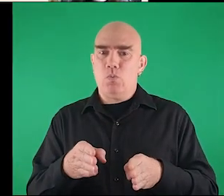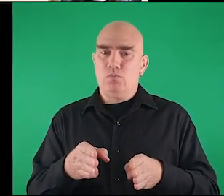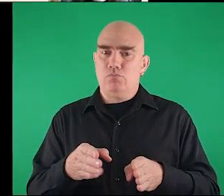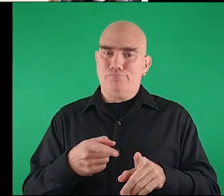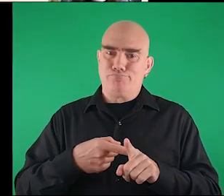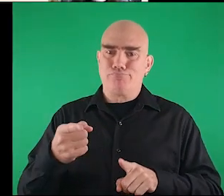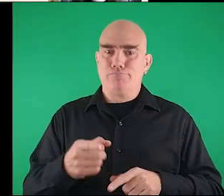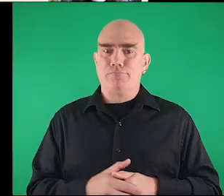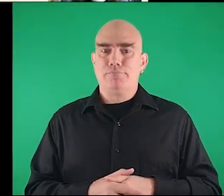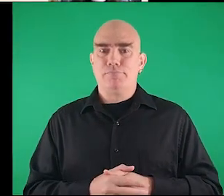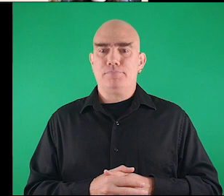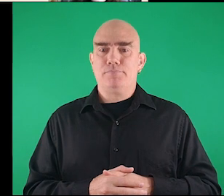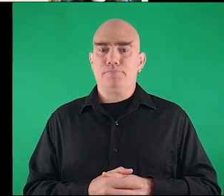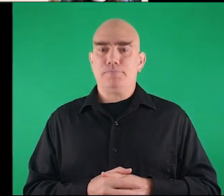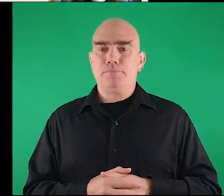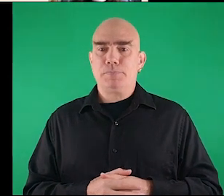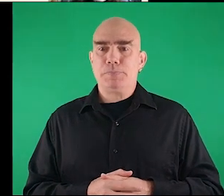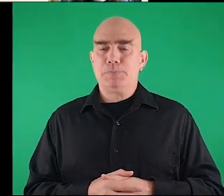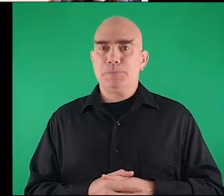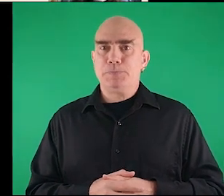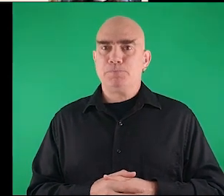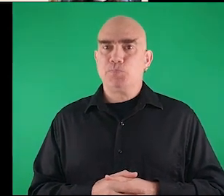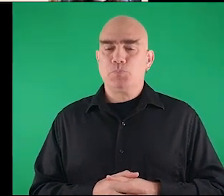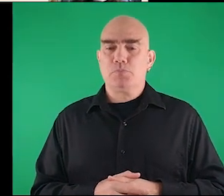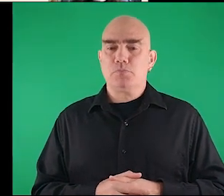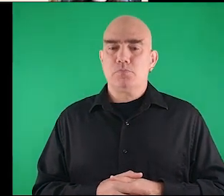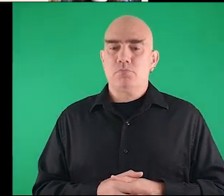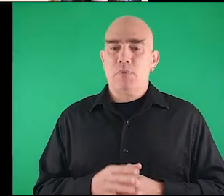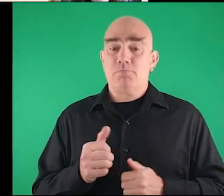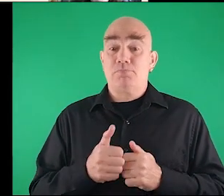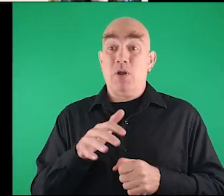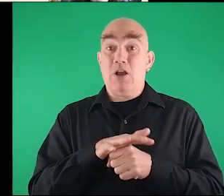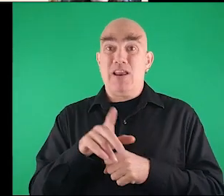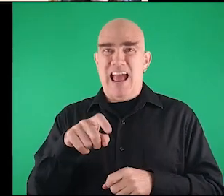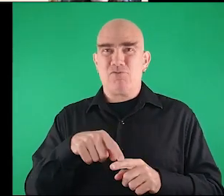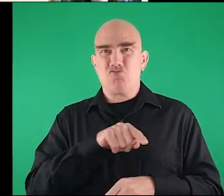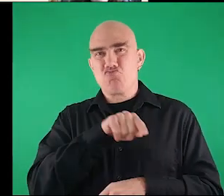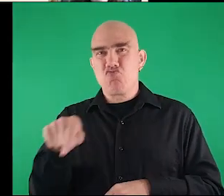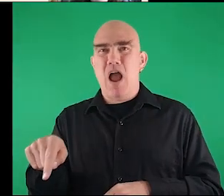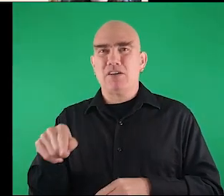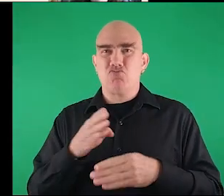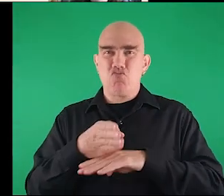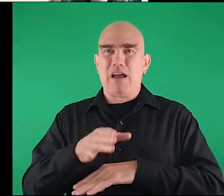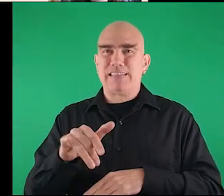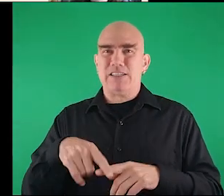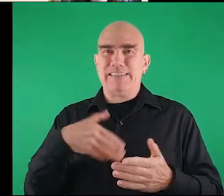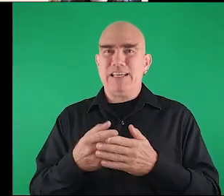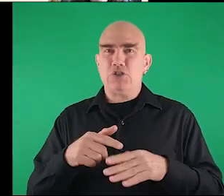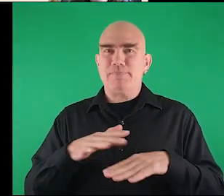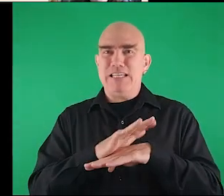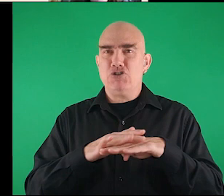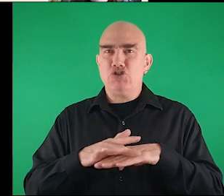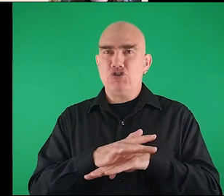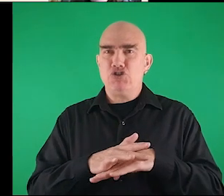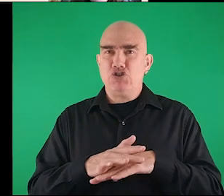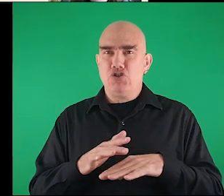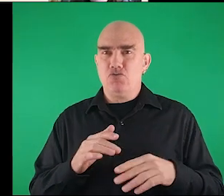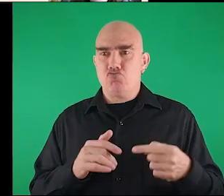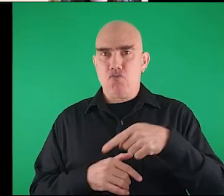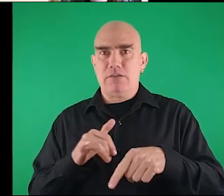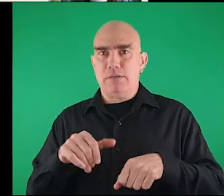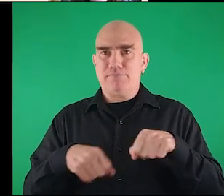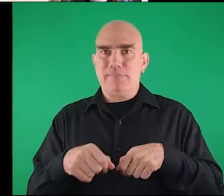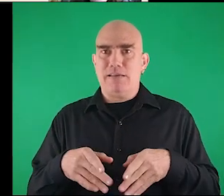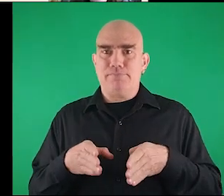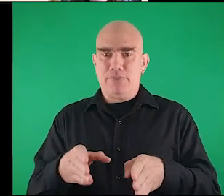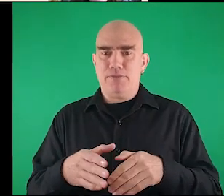exclusive uh bicycle uh road and in most area you have to cruise